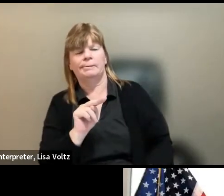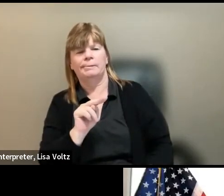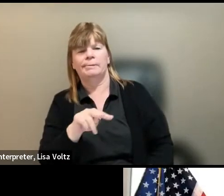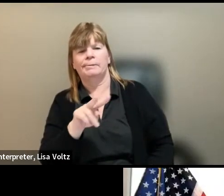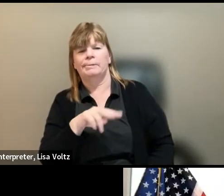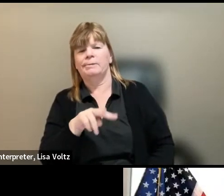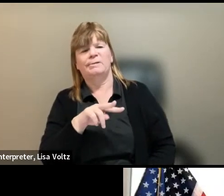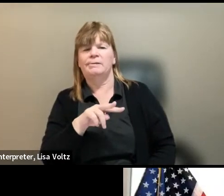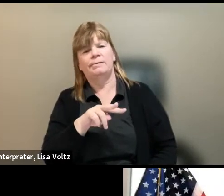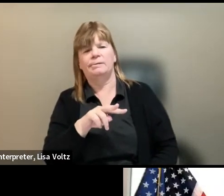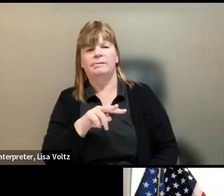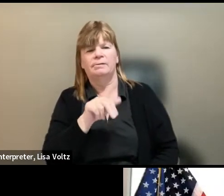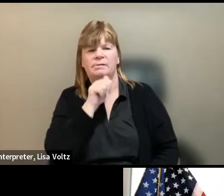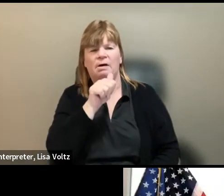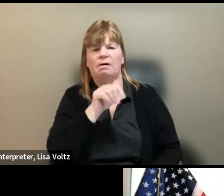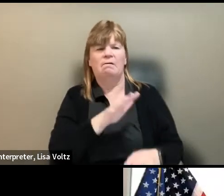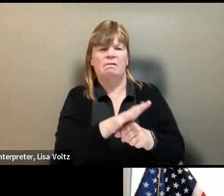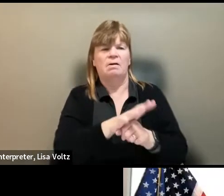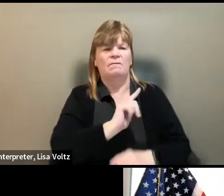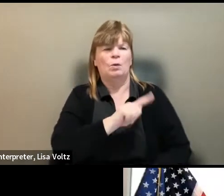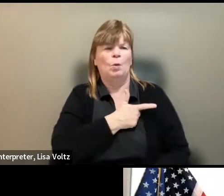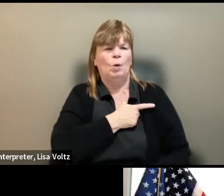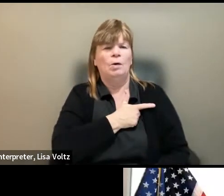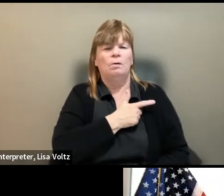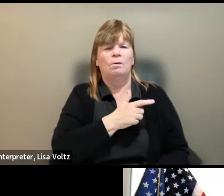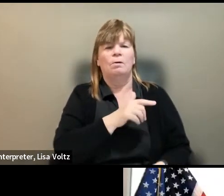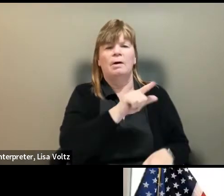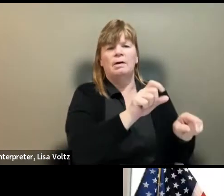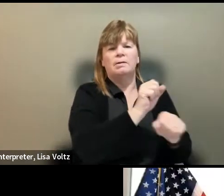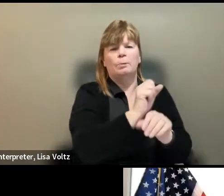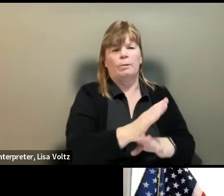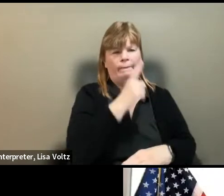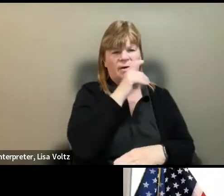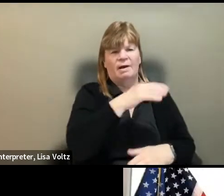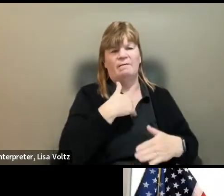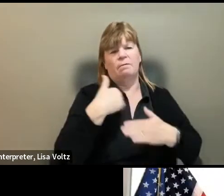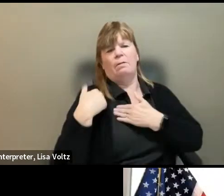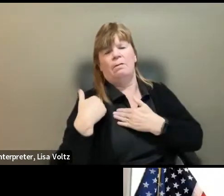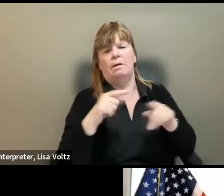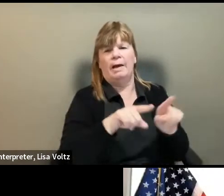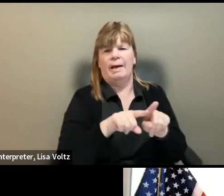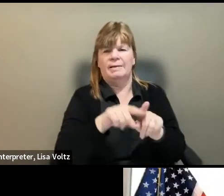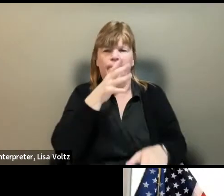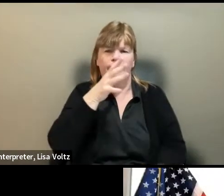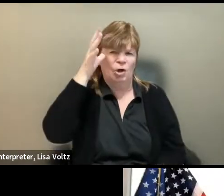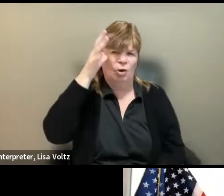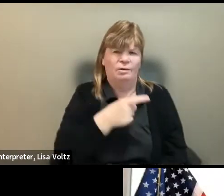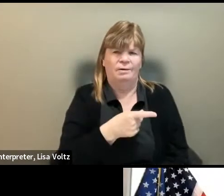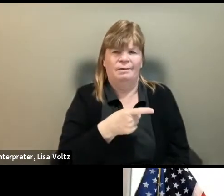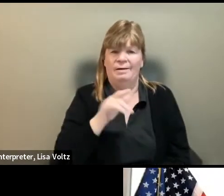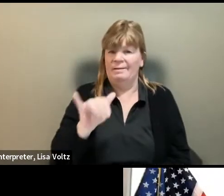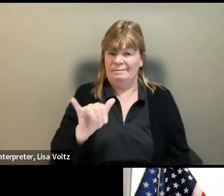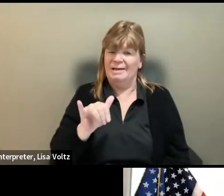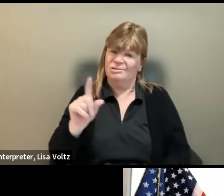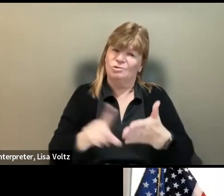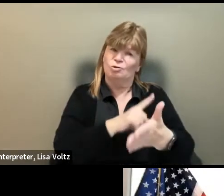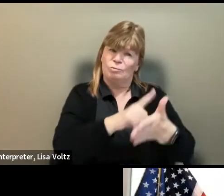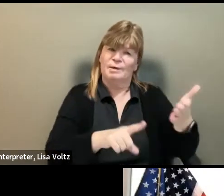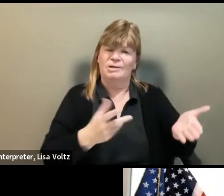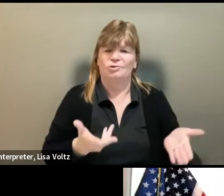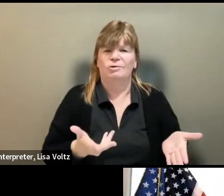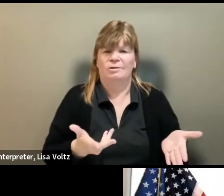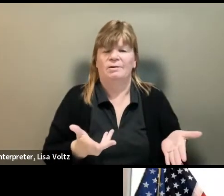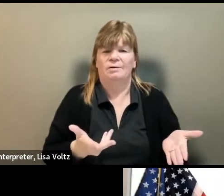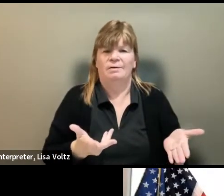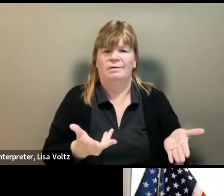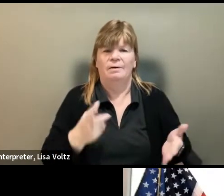less devoted of an employee simply because they have caregiving responsibilities, which is absolutely discrimination. And